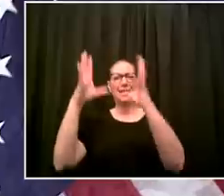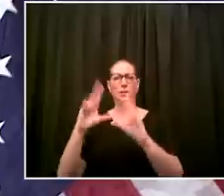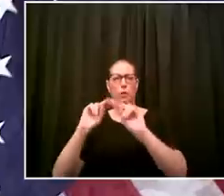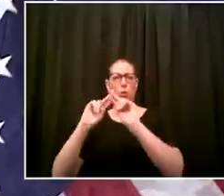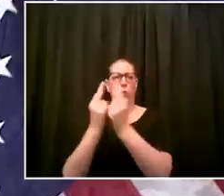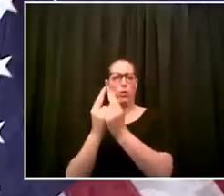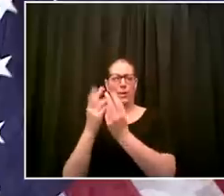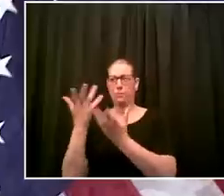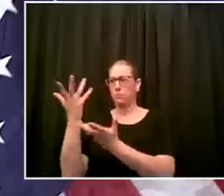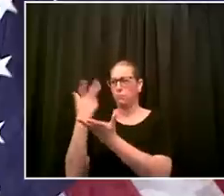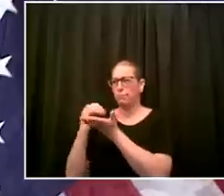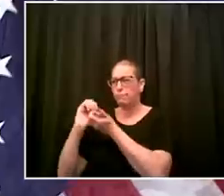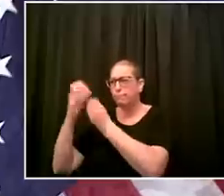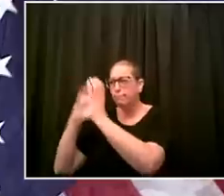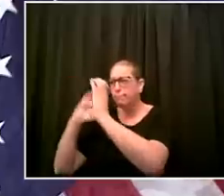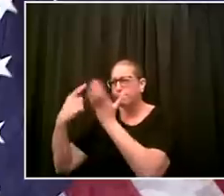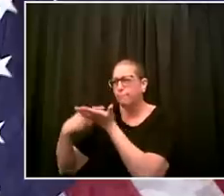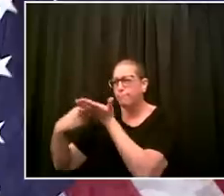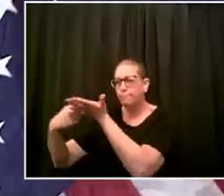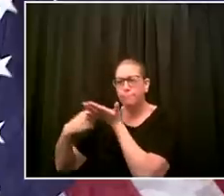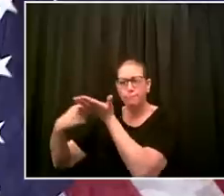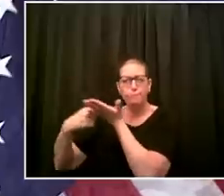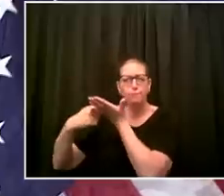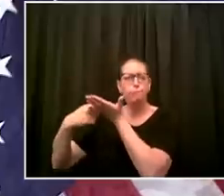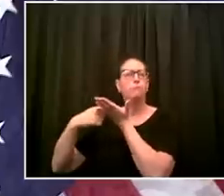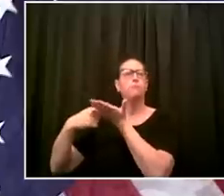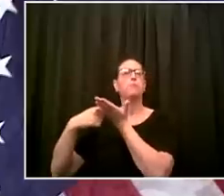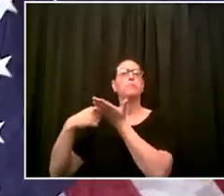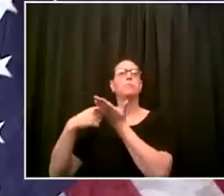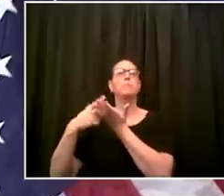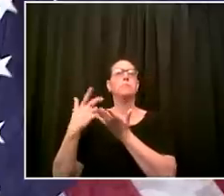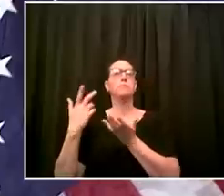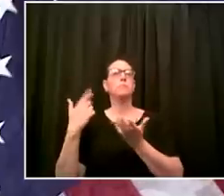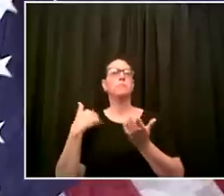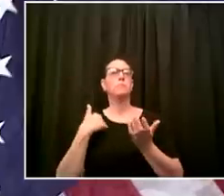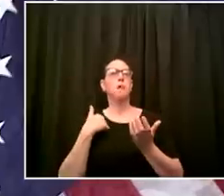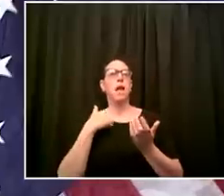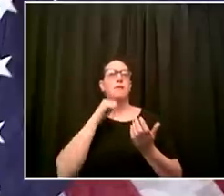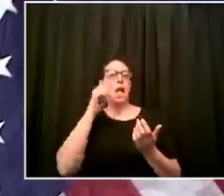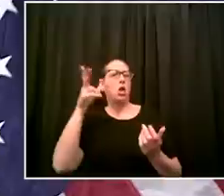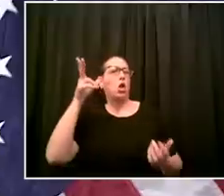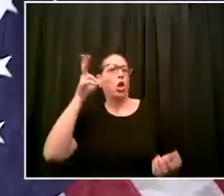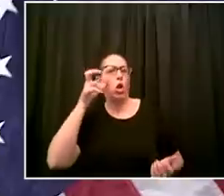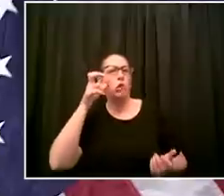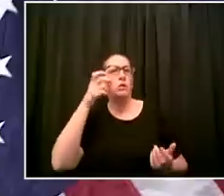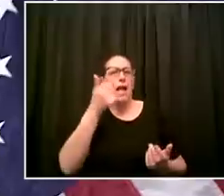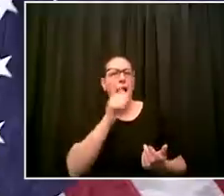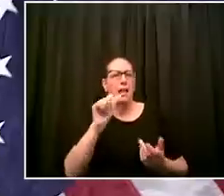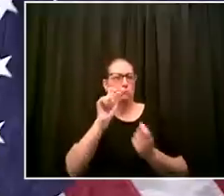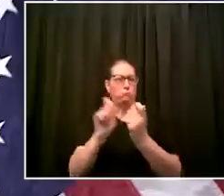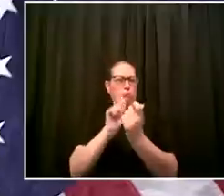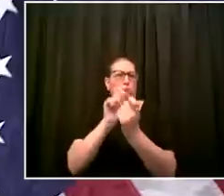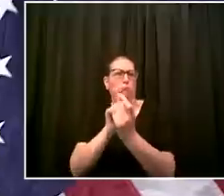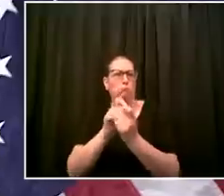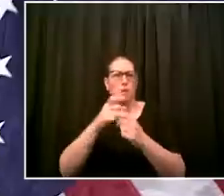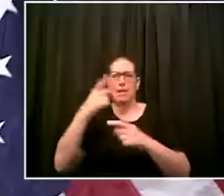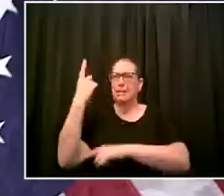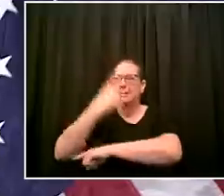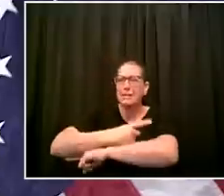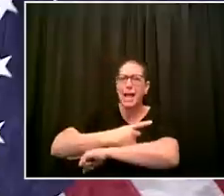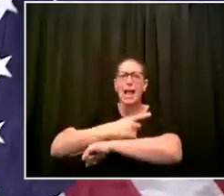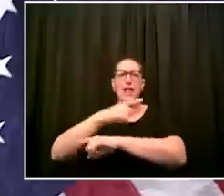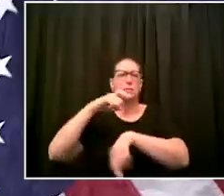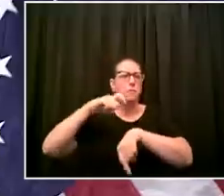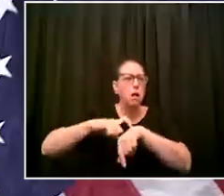i haven't heard anyone state a particular timeline in what is obviously an ever-changing environment